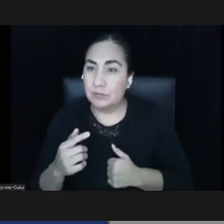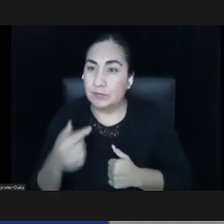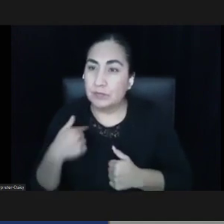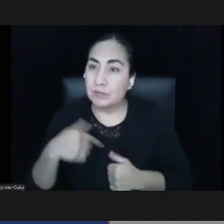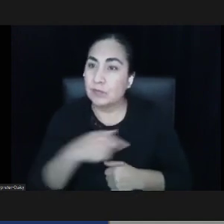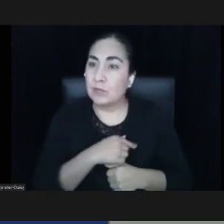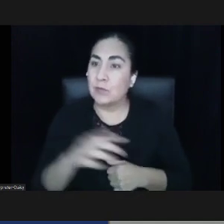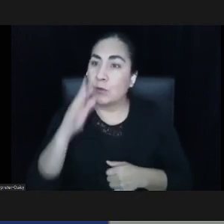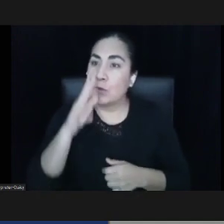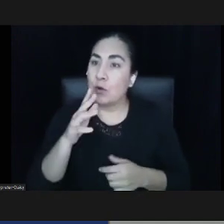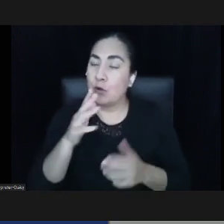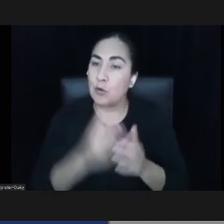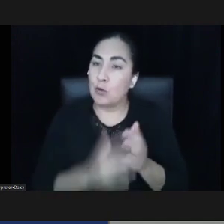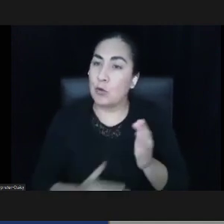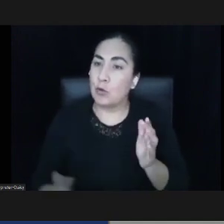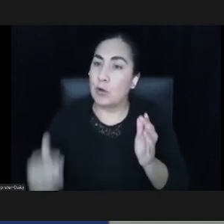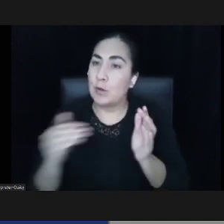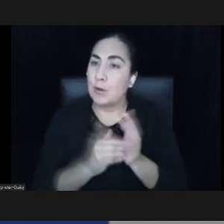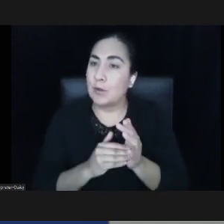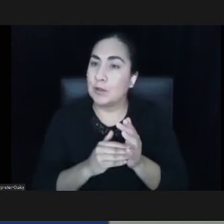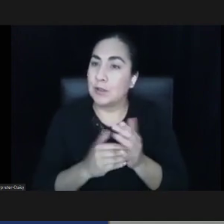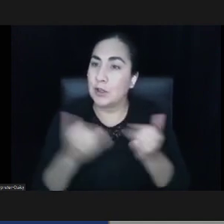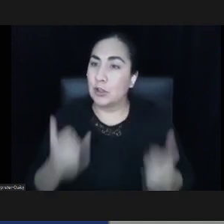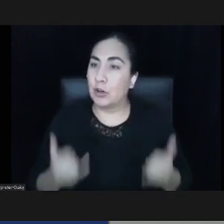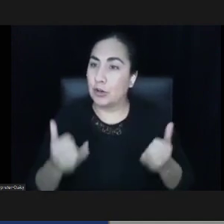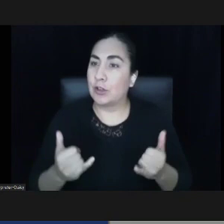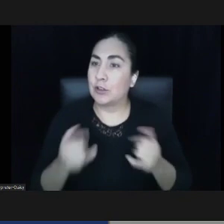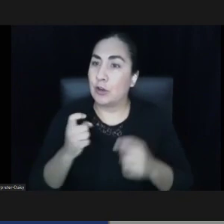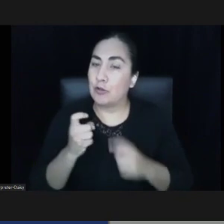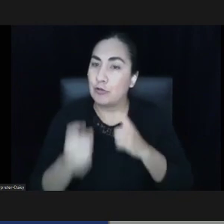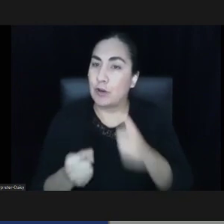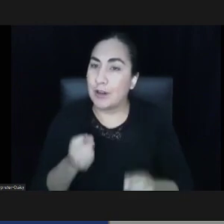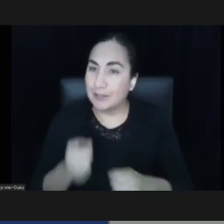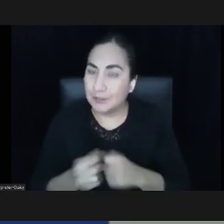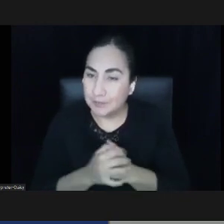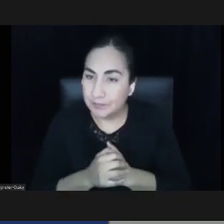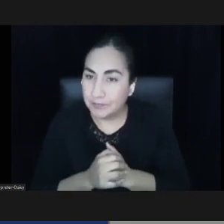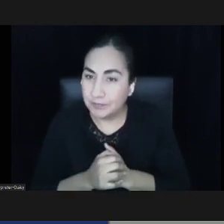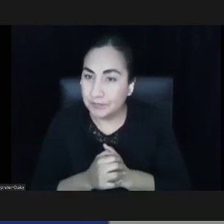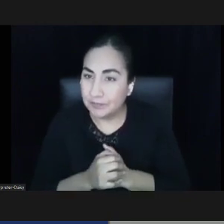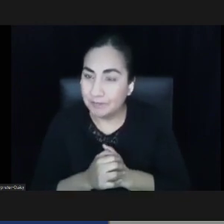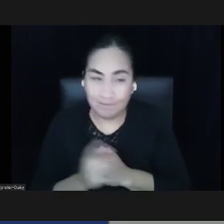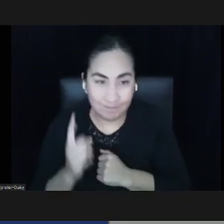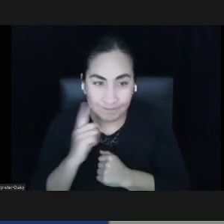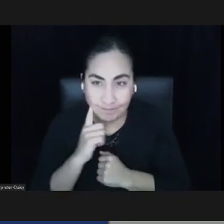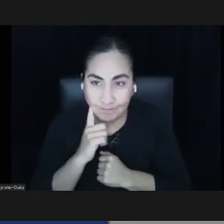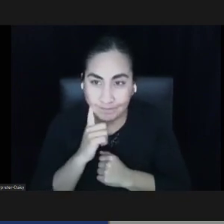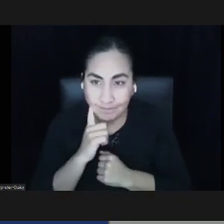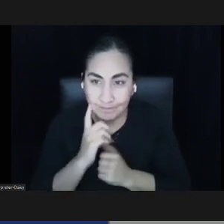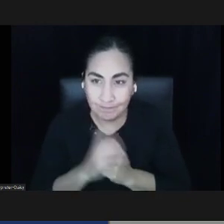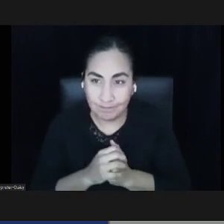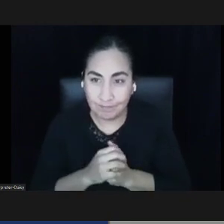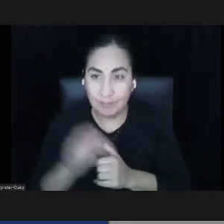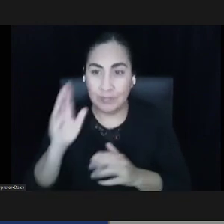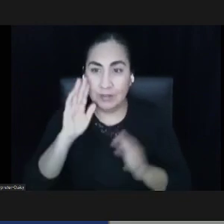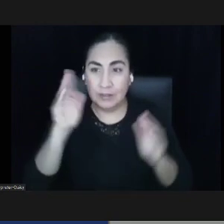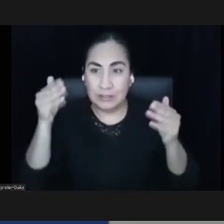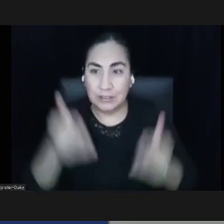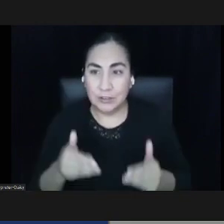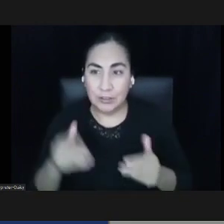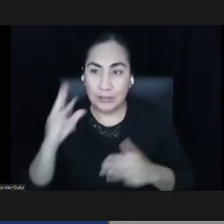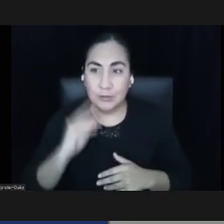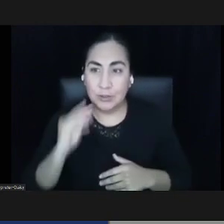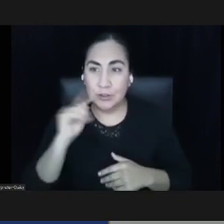grant program awards and centering experiences for their